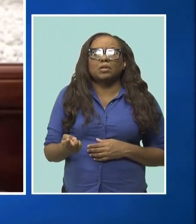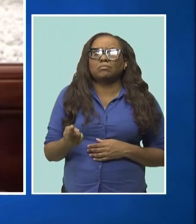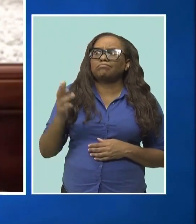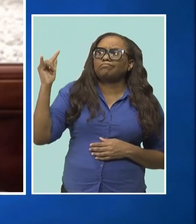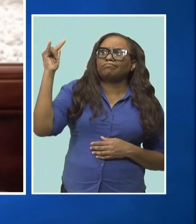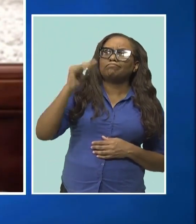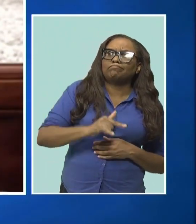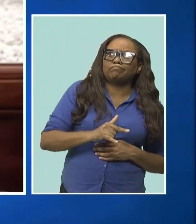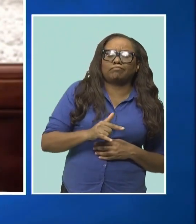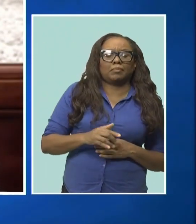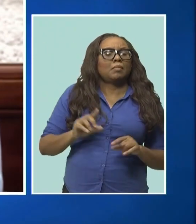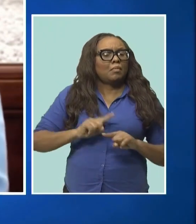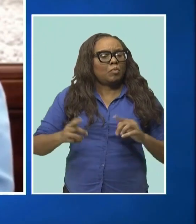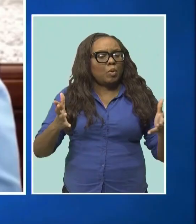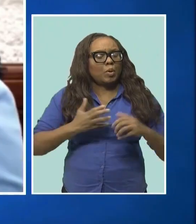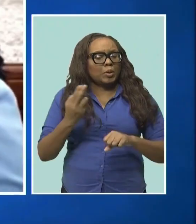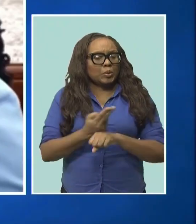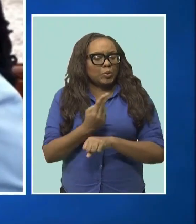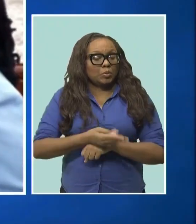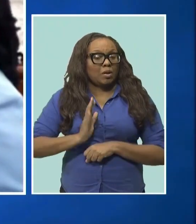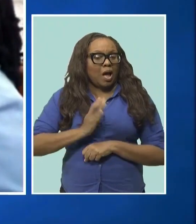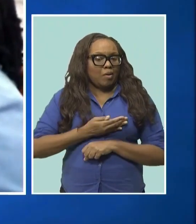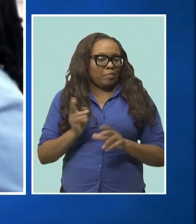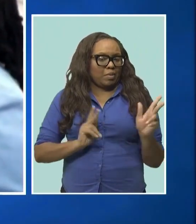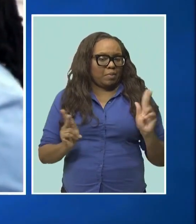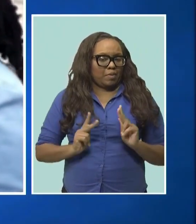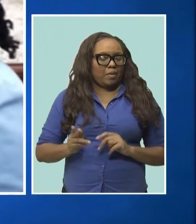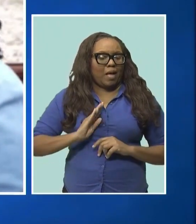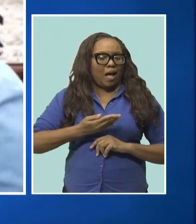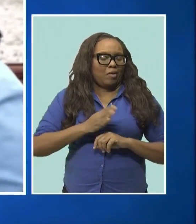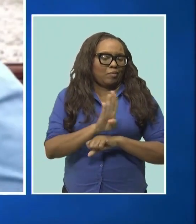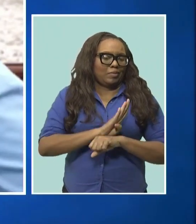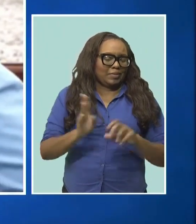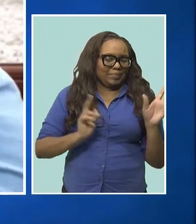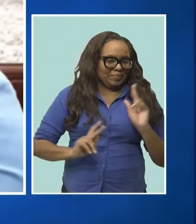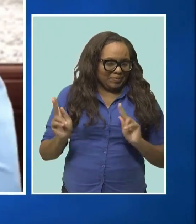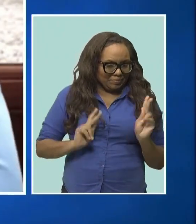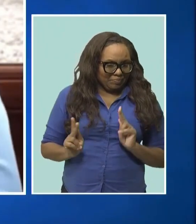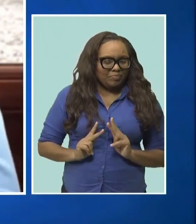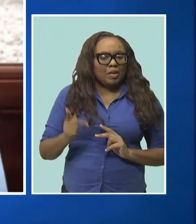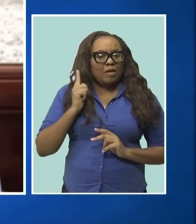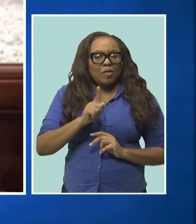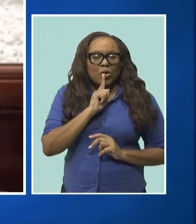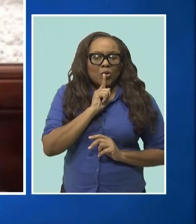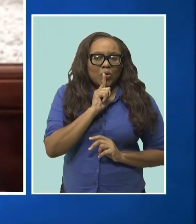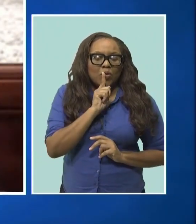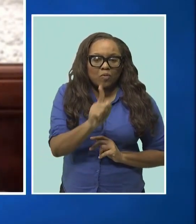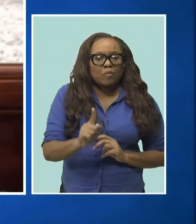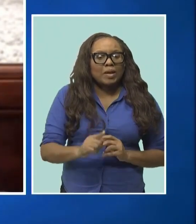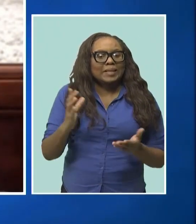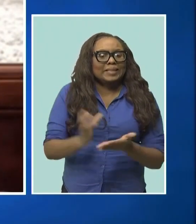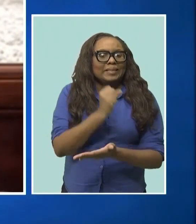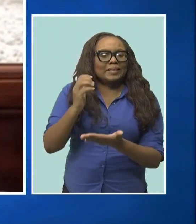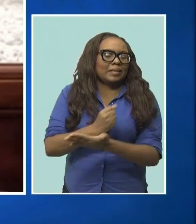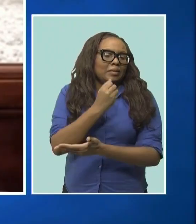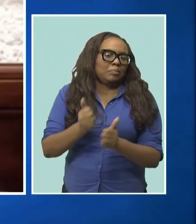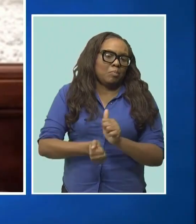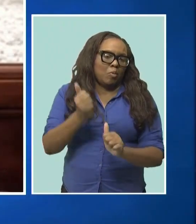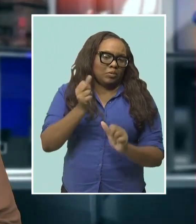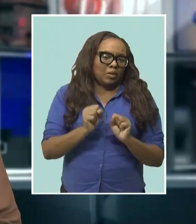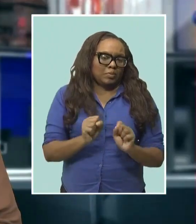some of our local resources to be able to fill some of the opportunities here.